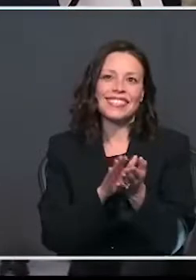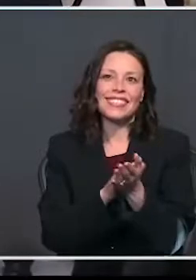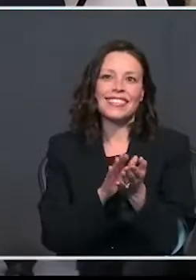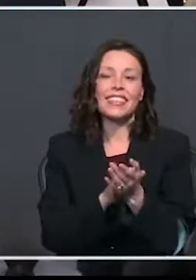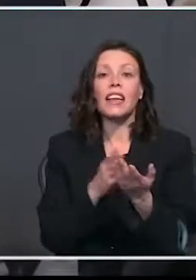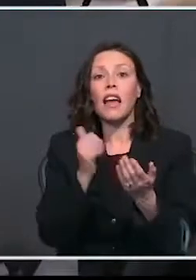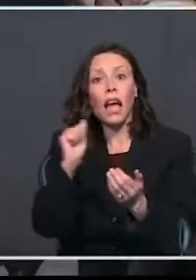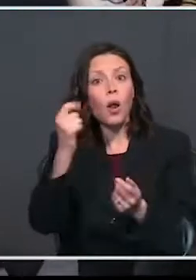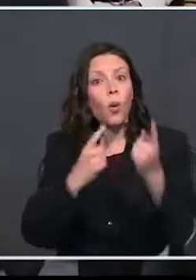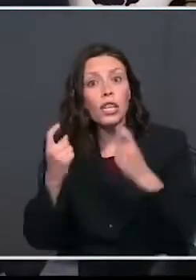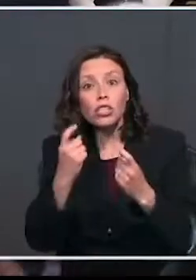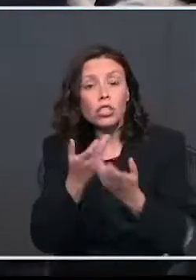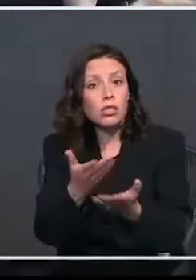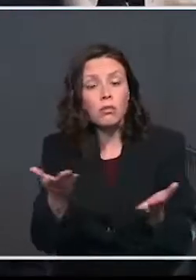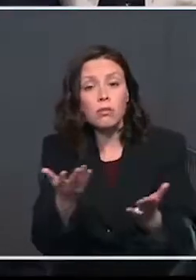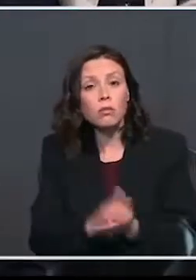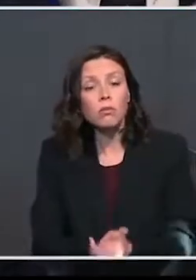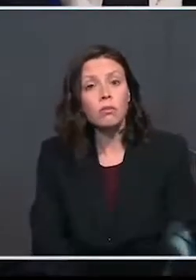Any questions, please?